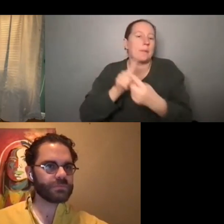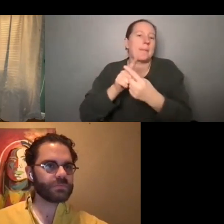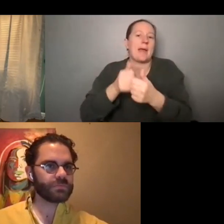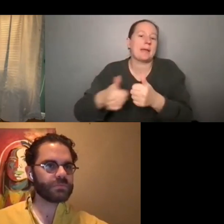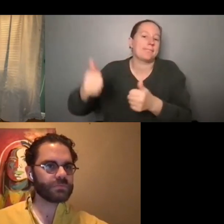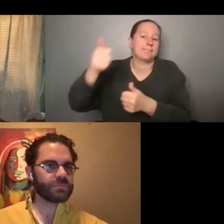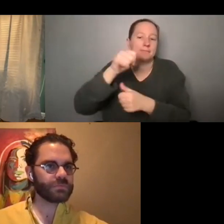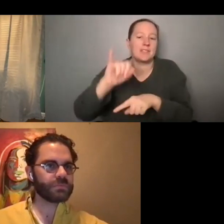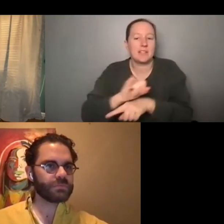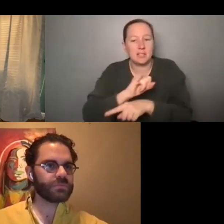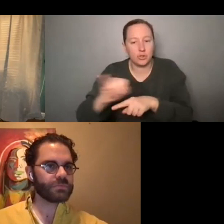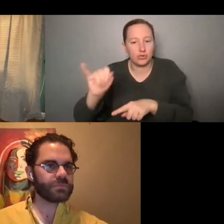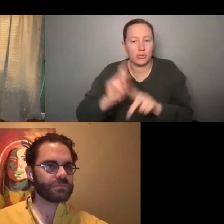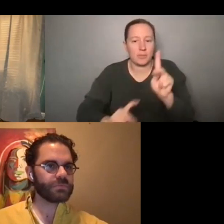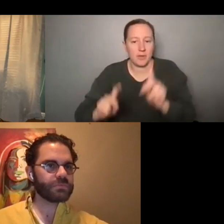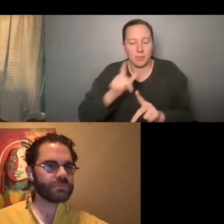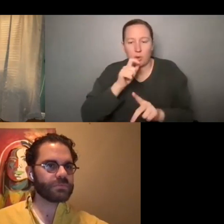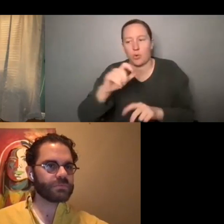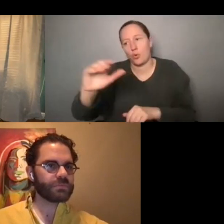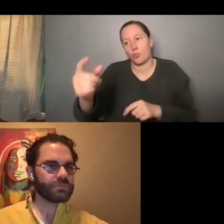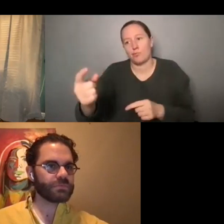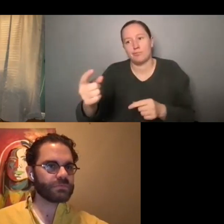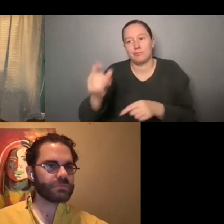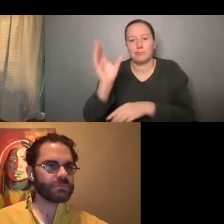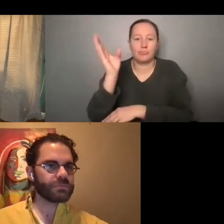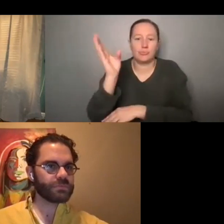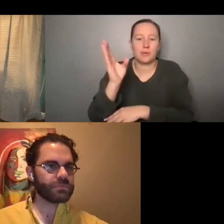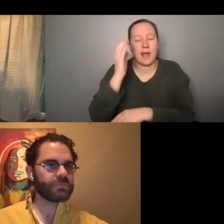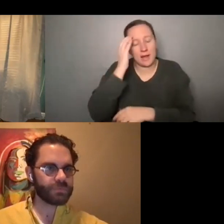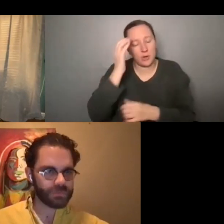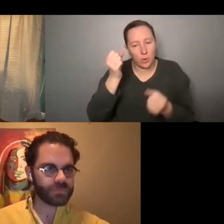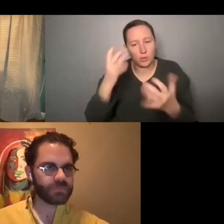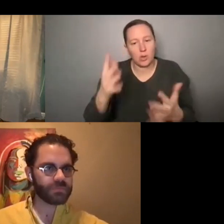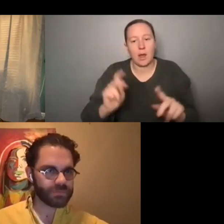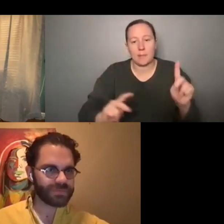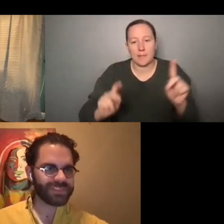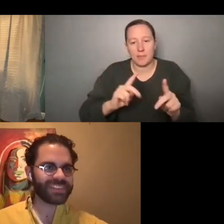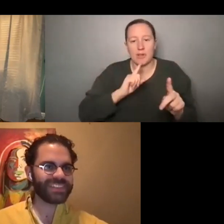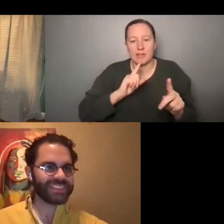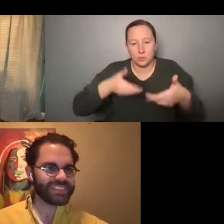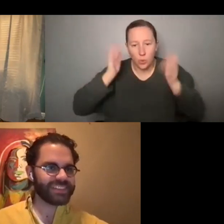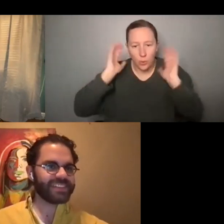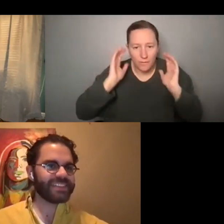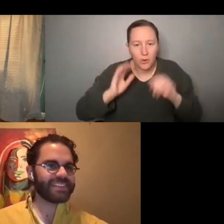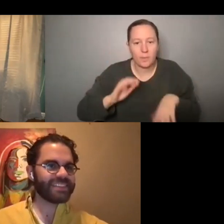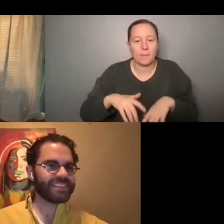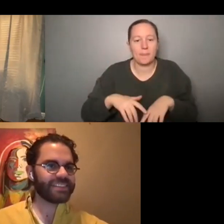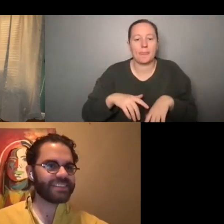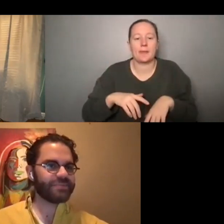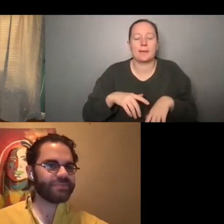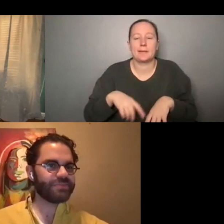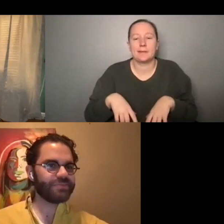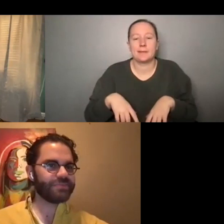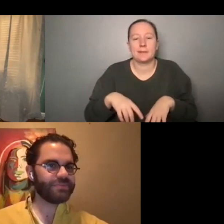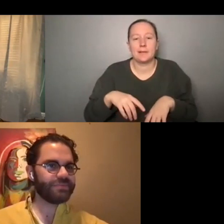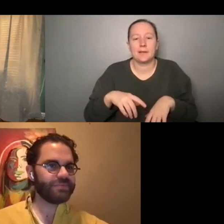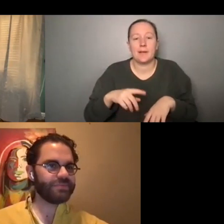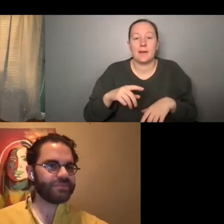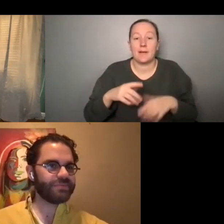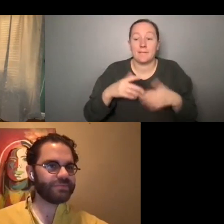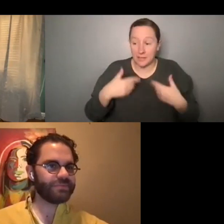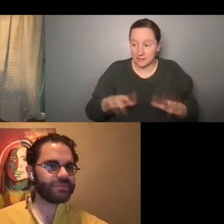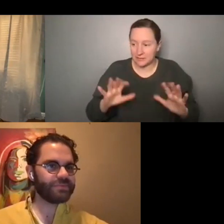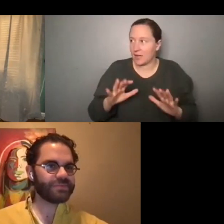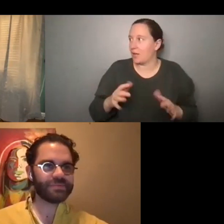like industry folks in the lab? Um, it all can feel a little overwhelming. I know, especially when you first, like you're it's done and now you're like,